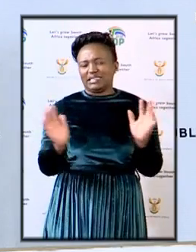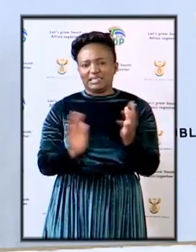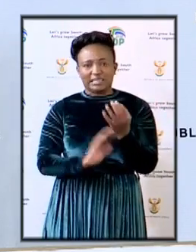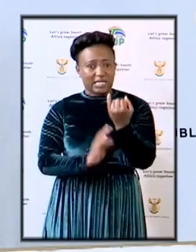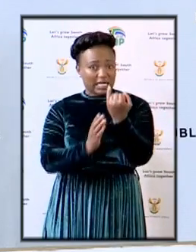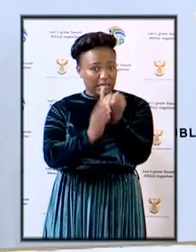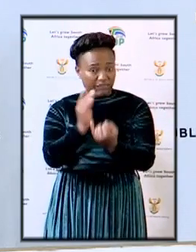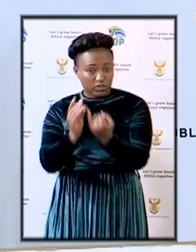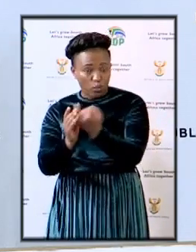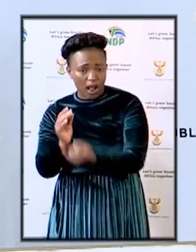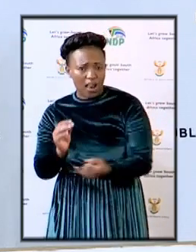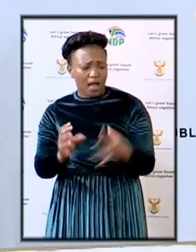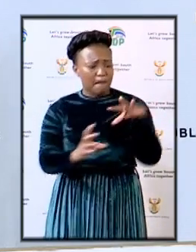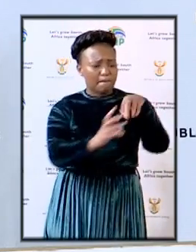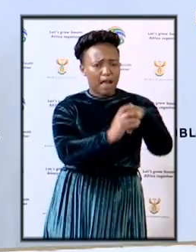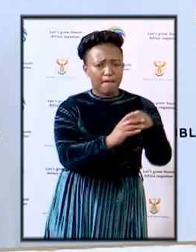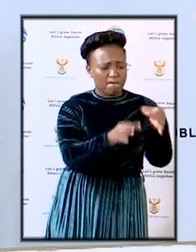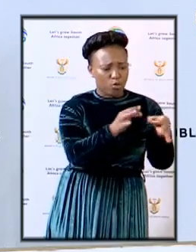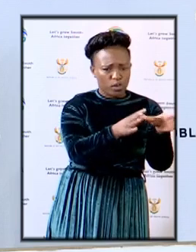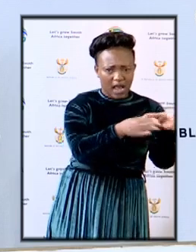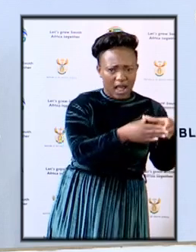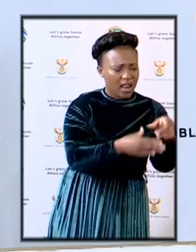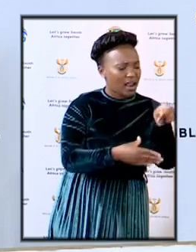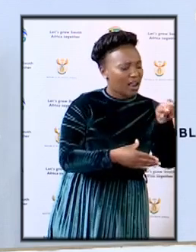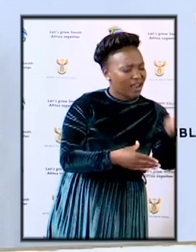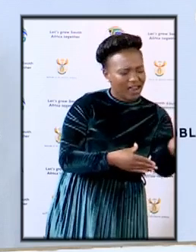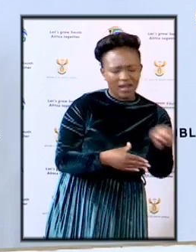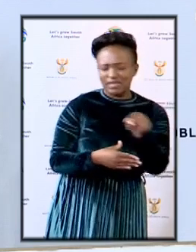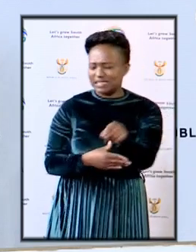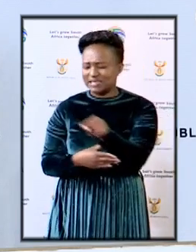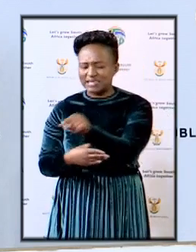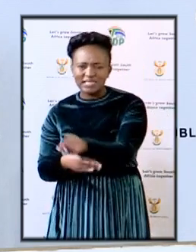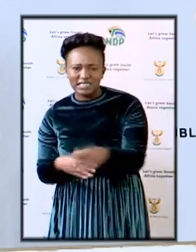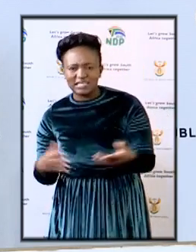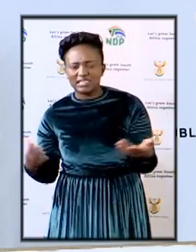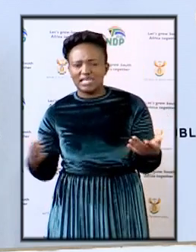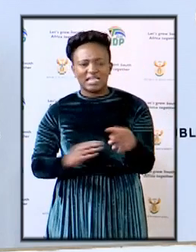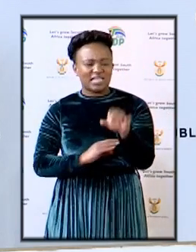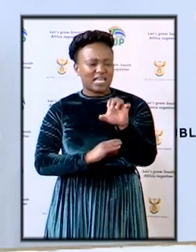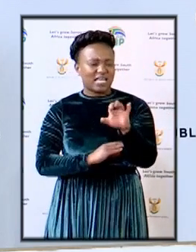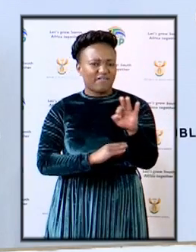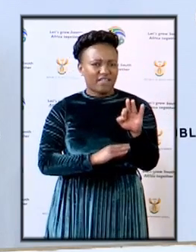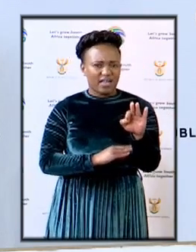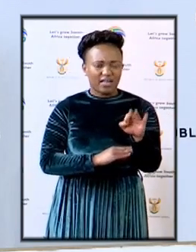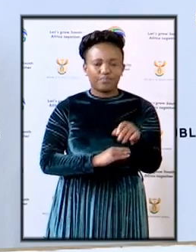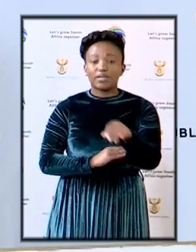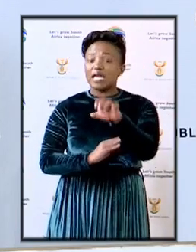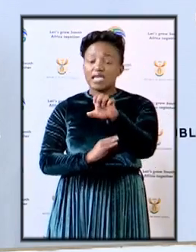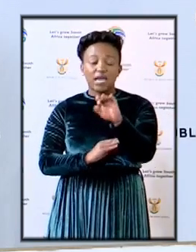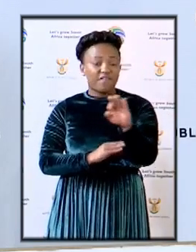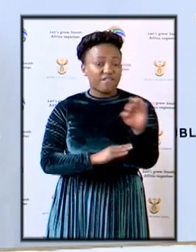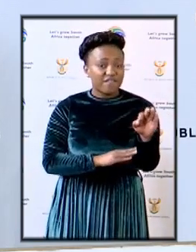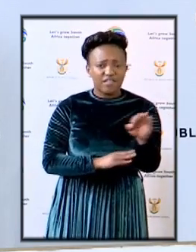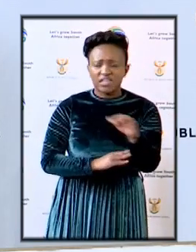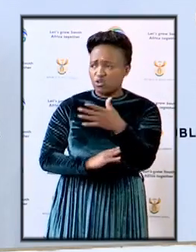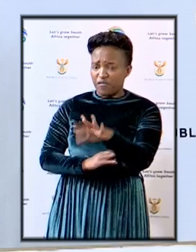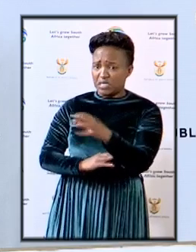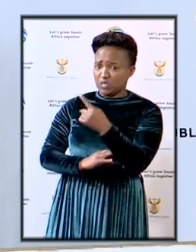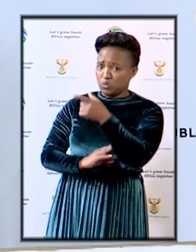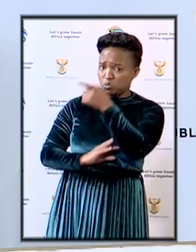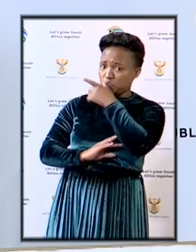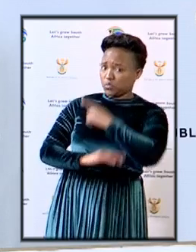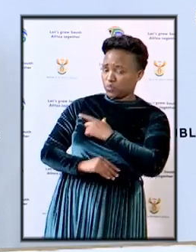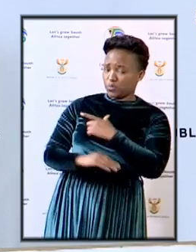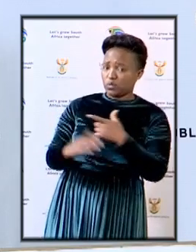individuals belong to a particular political party the EFS EFF as you